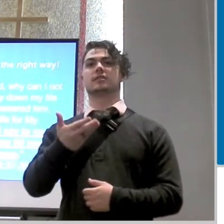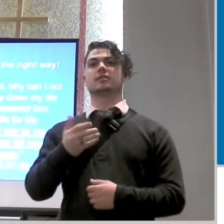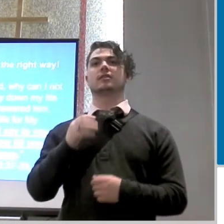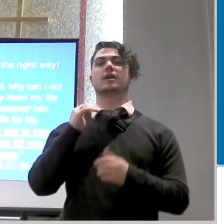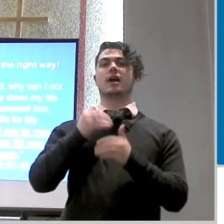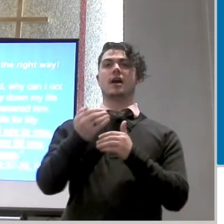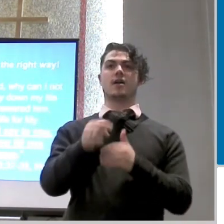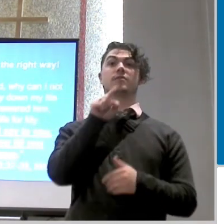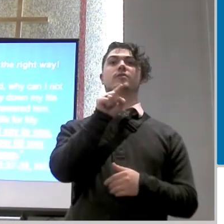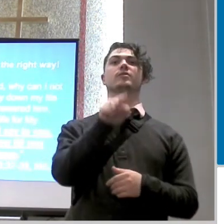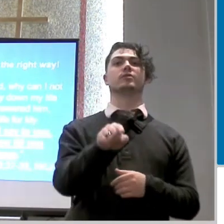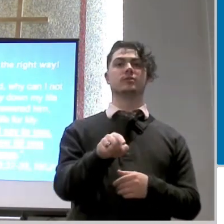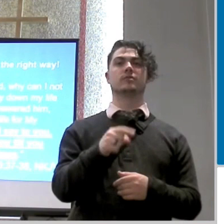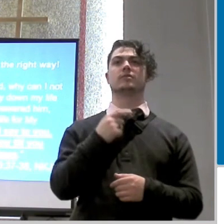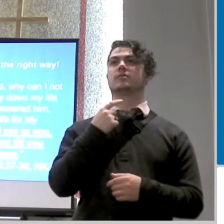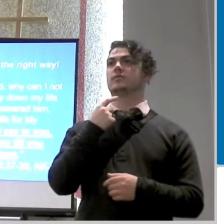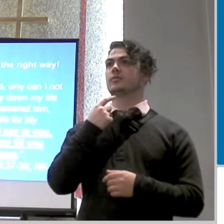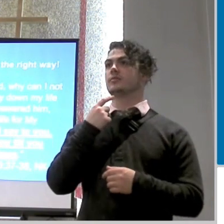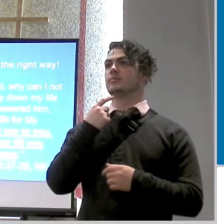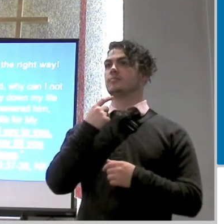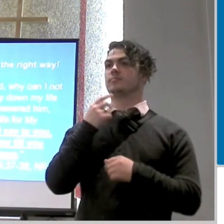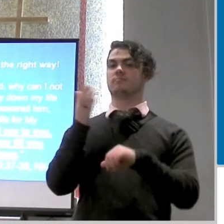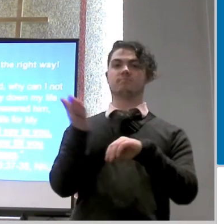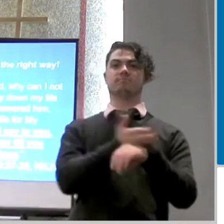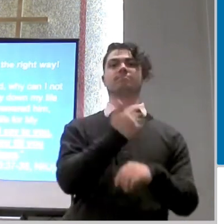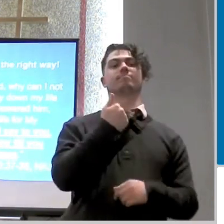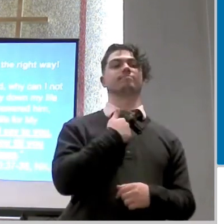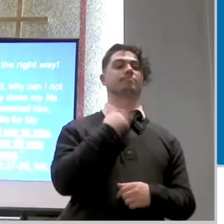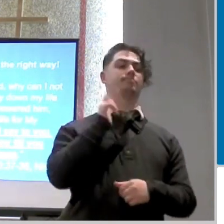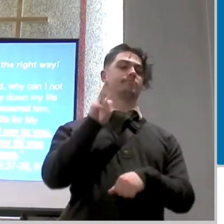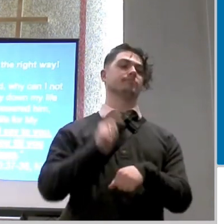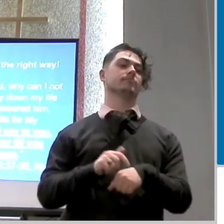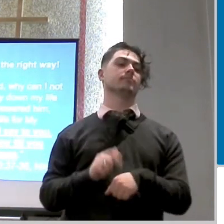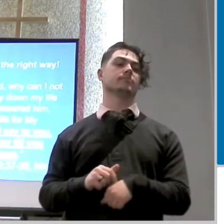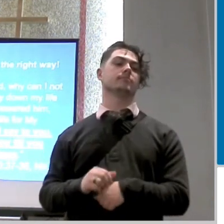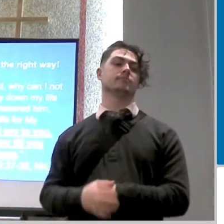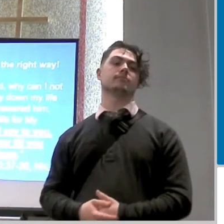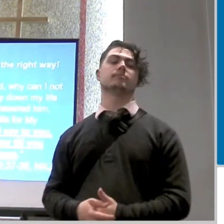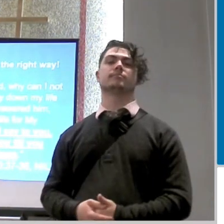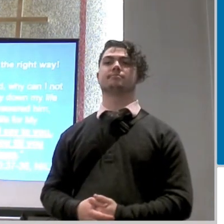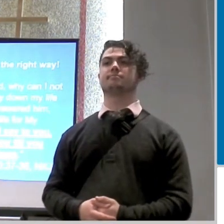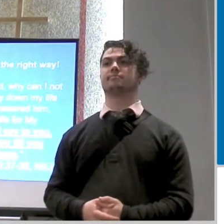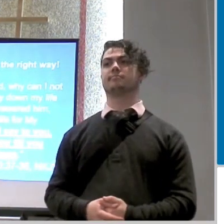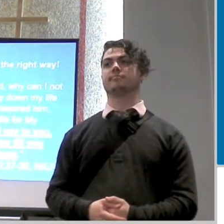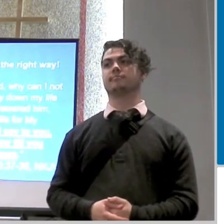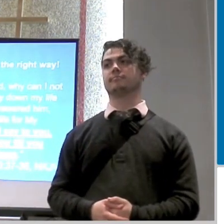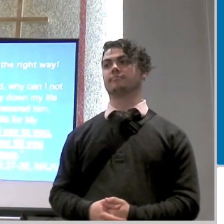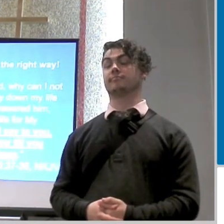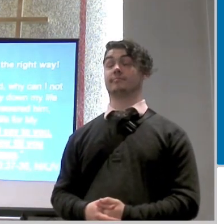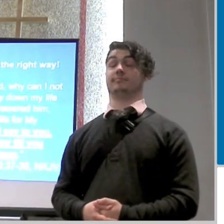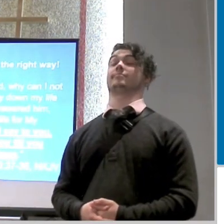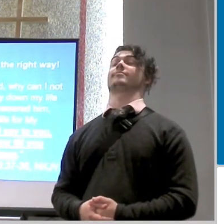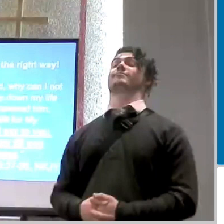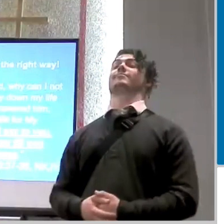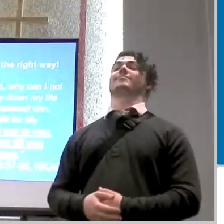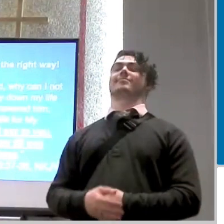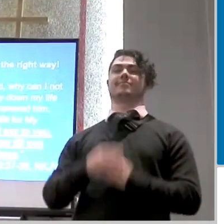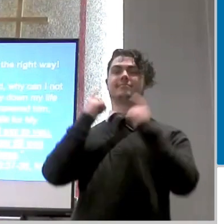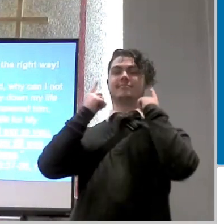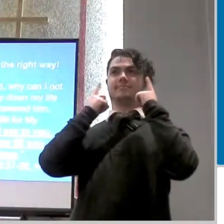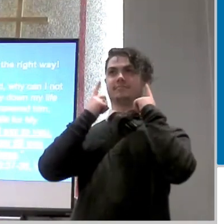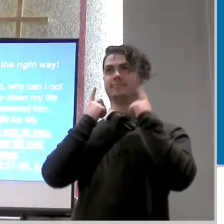me three times i want you to to envision this for a second